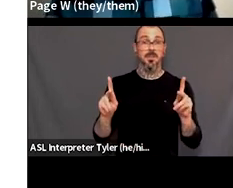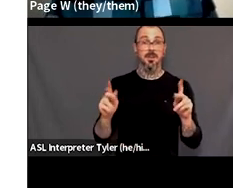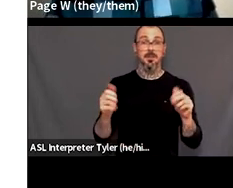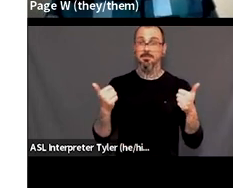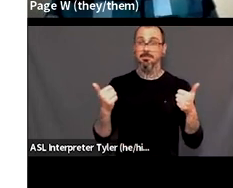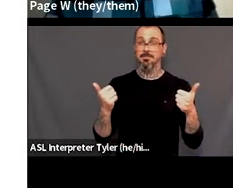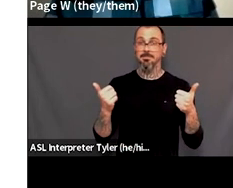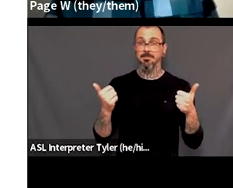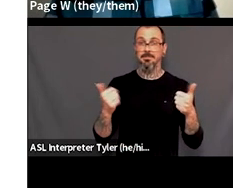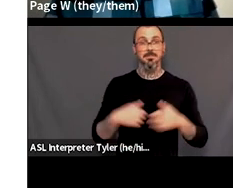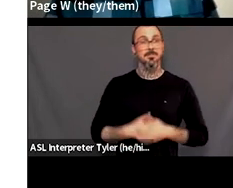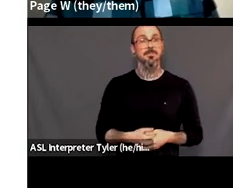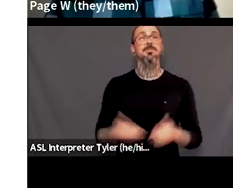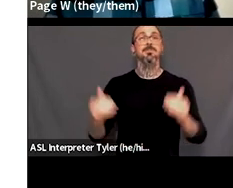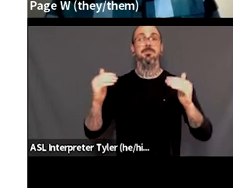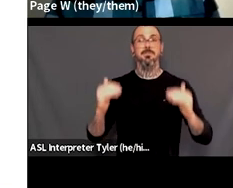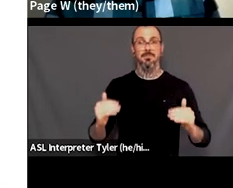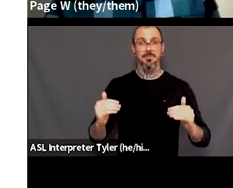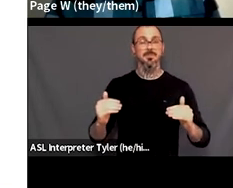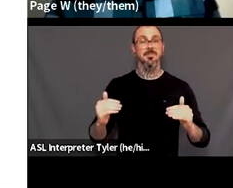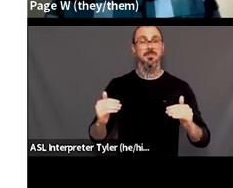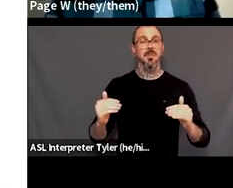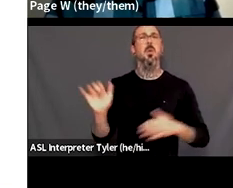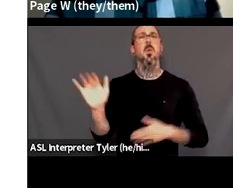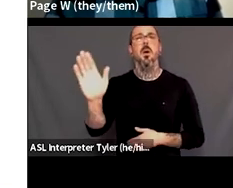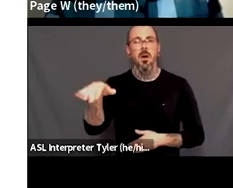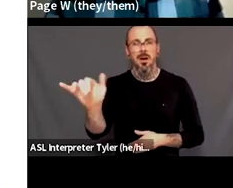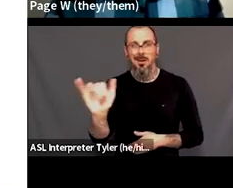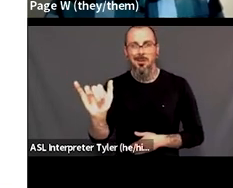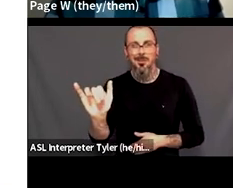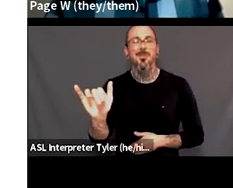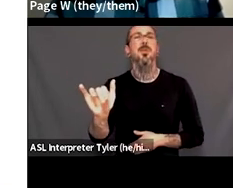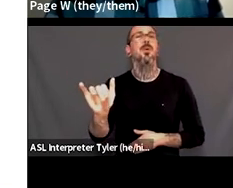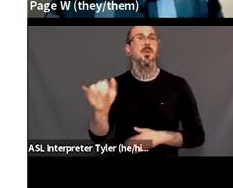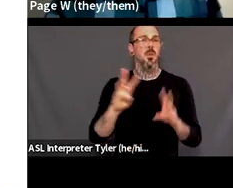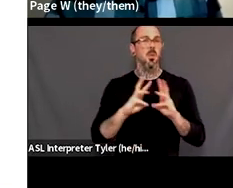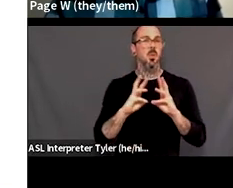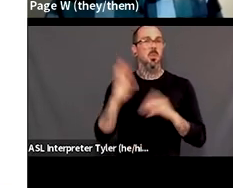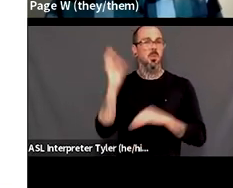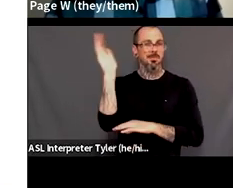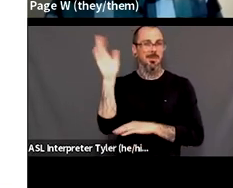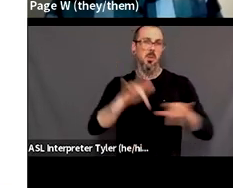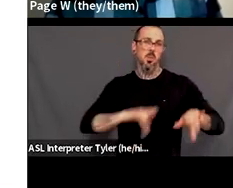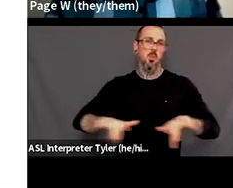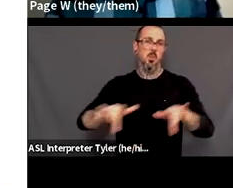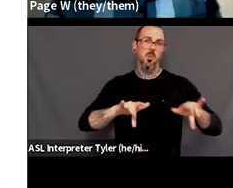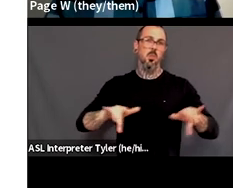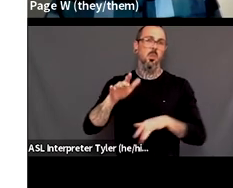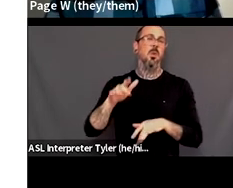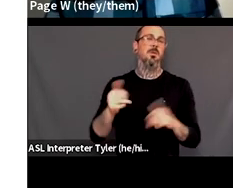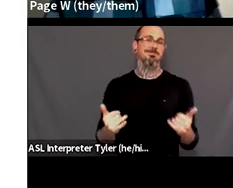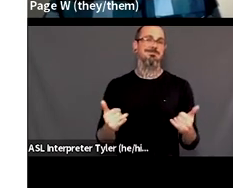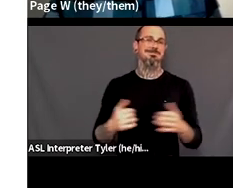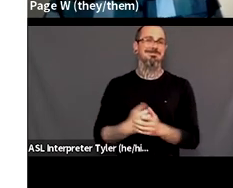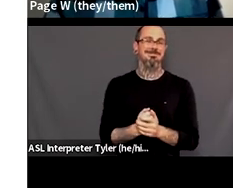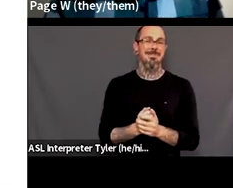okay the webinar is being recorded as well sorry uh and it will be available um on the